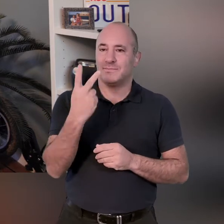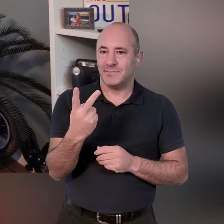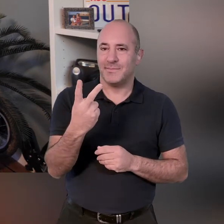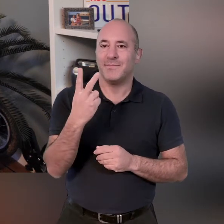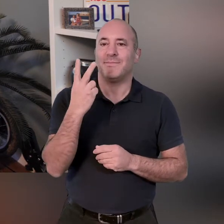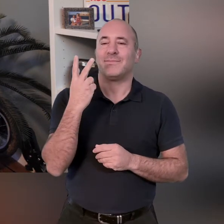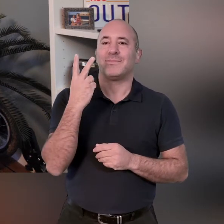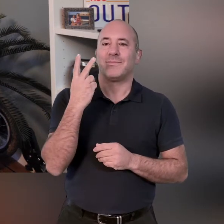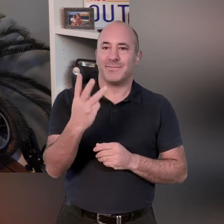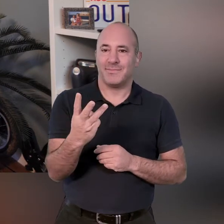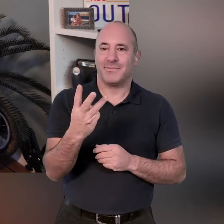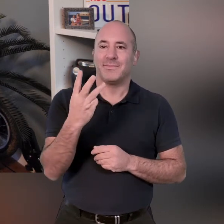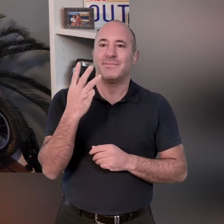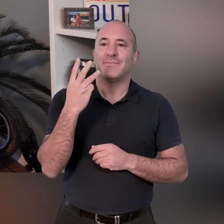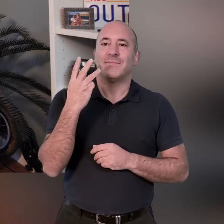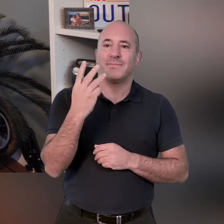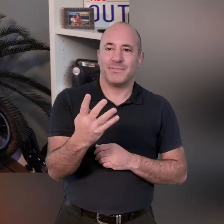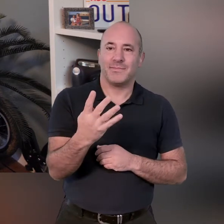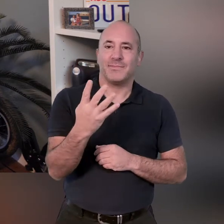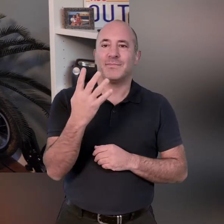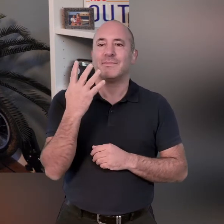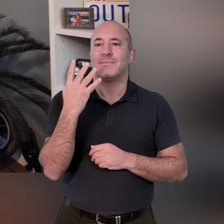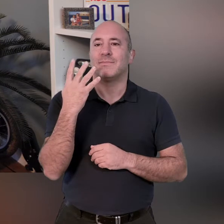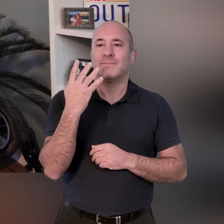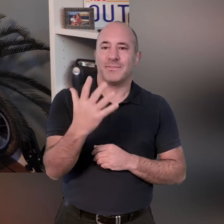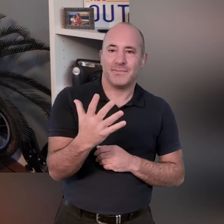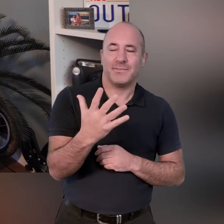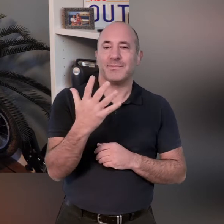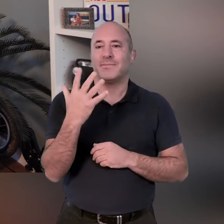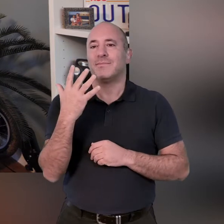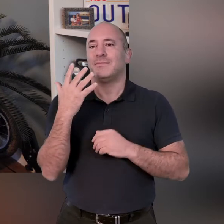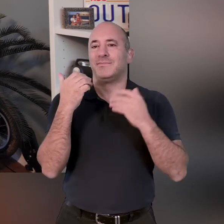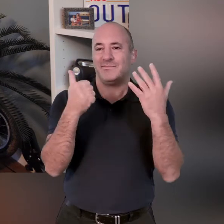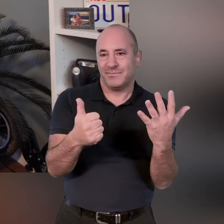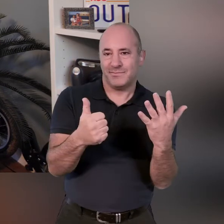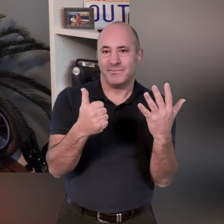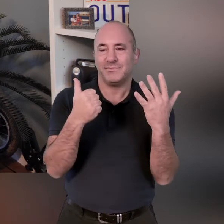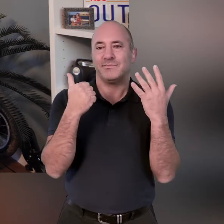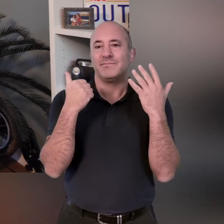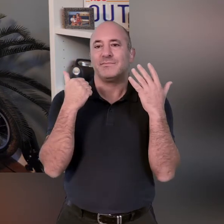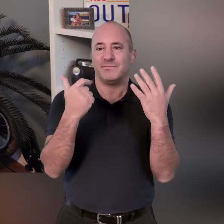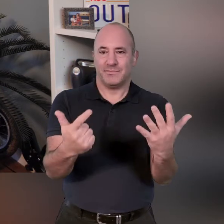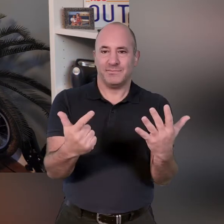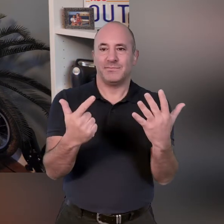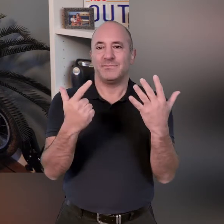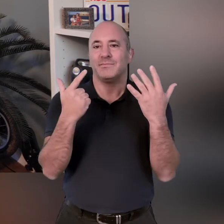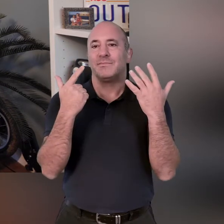two three four five six